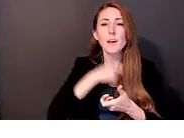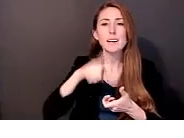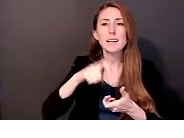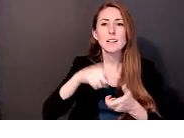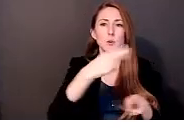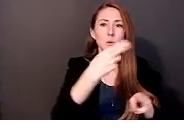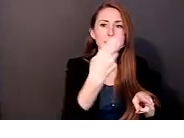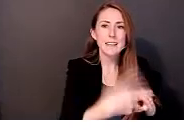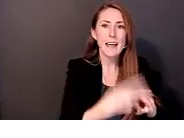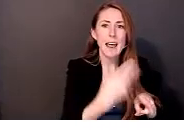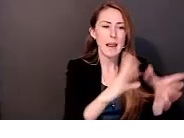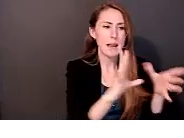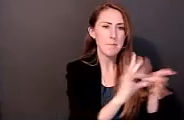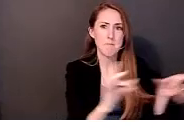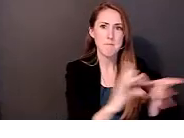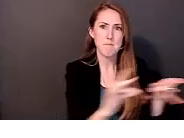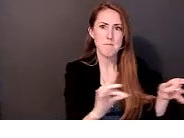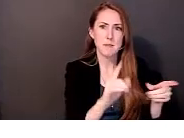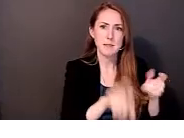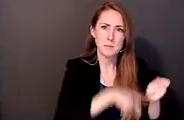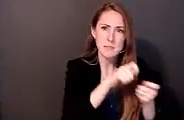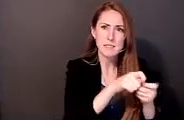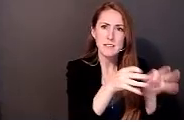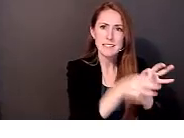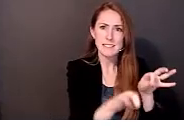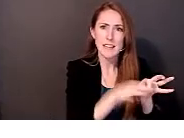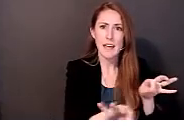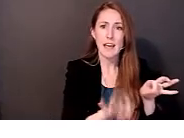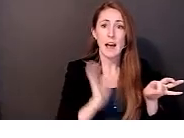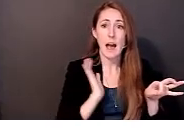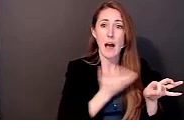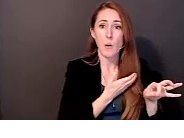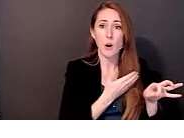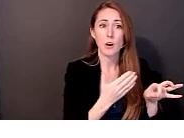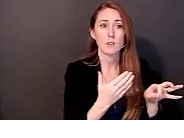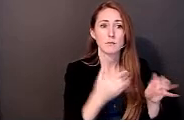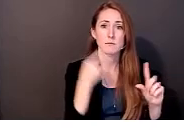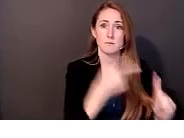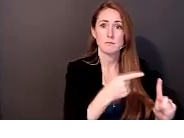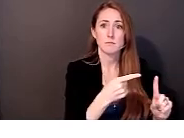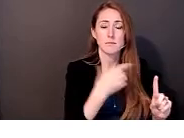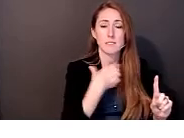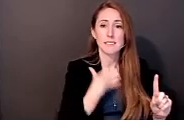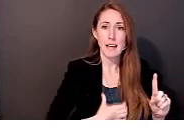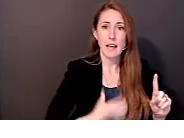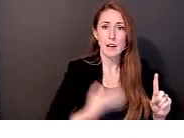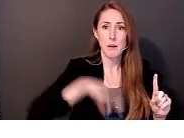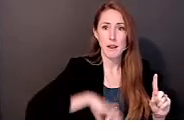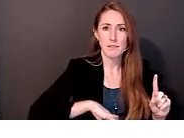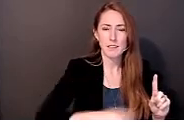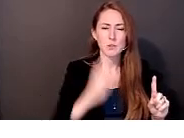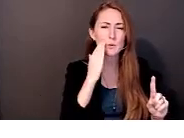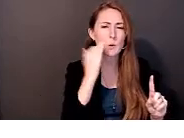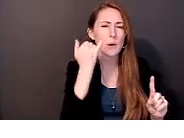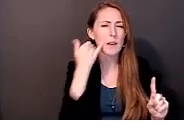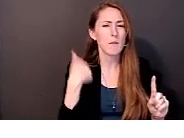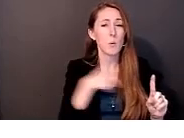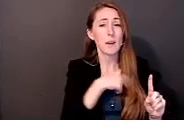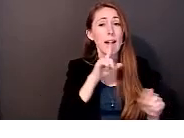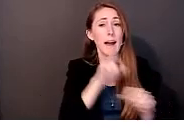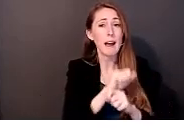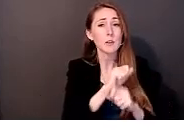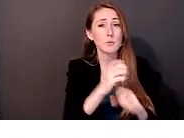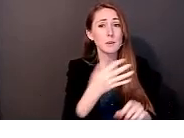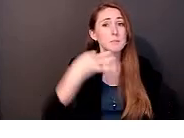organization and then evaluate whether or not we receive that benefit to know if we get something out of that partnership. So all of these